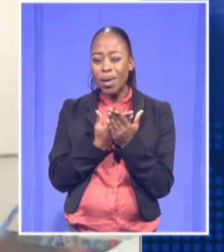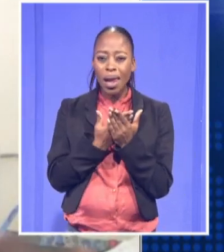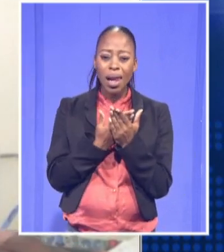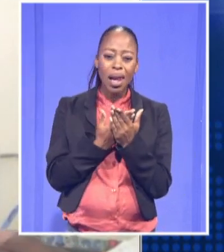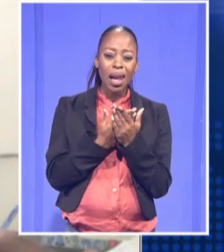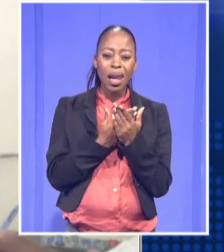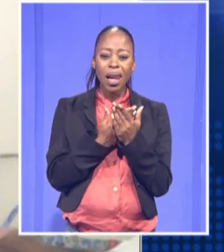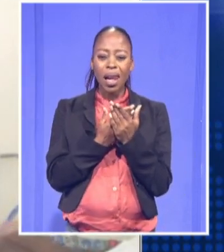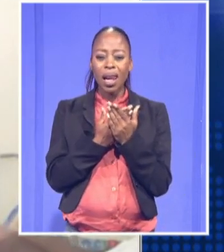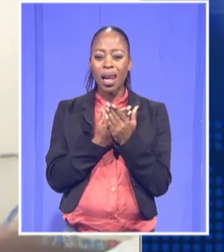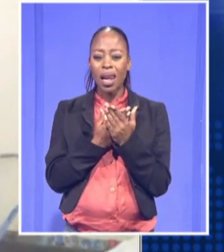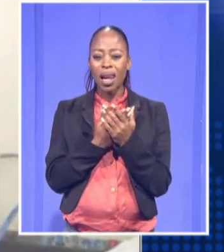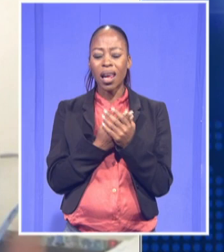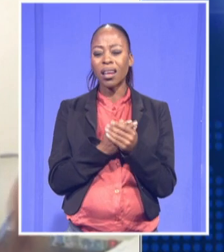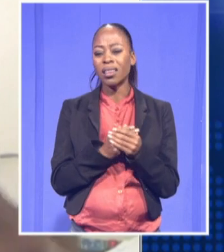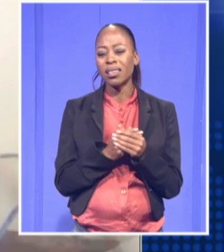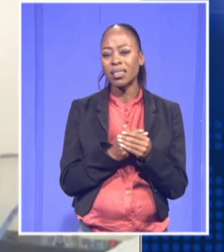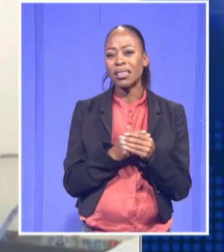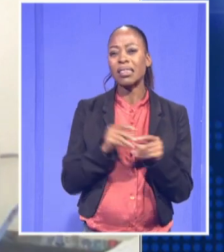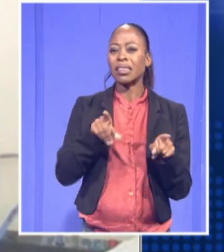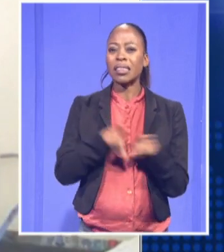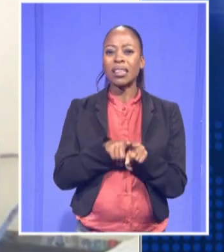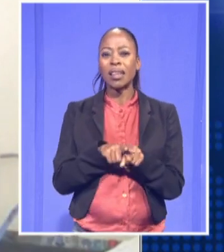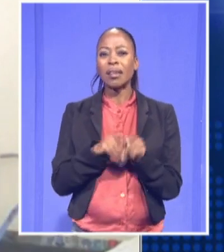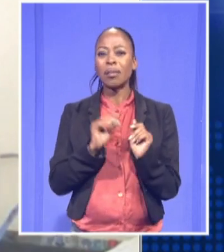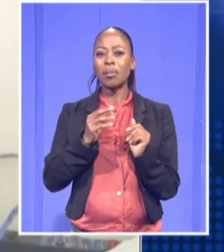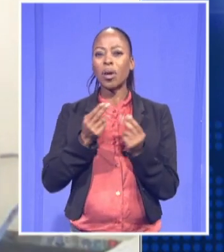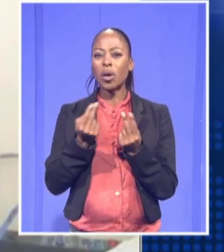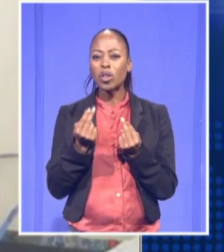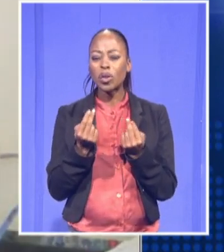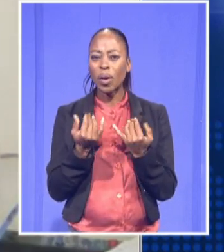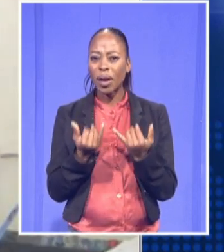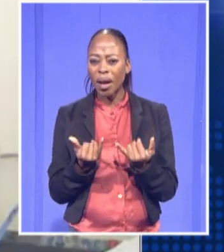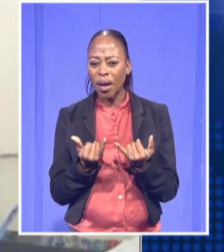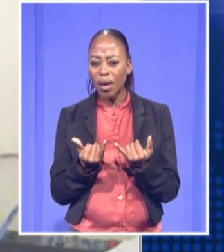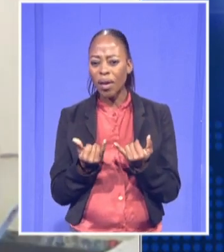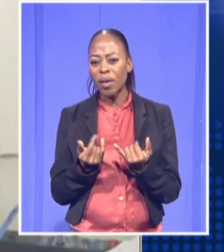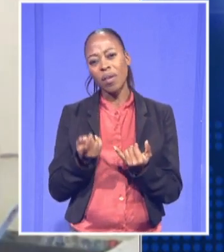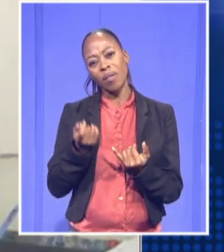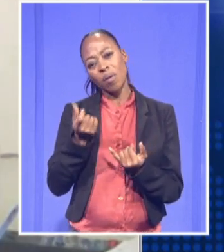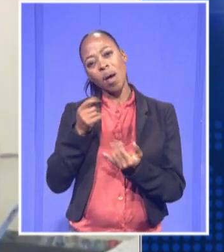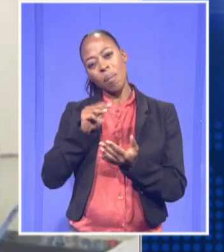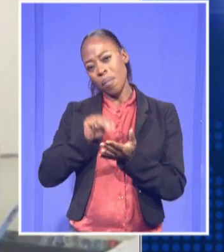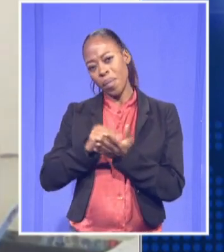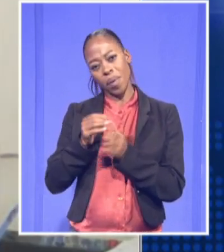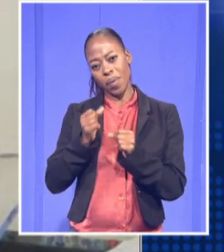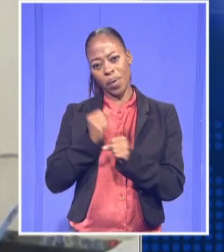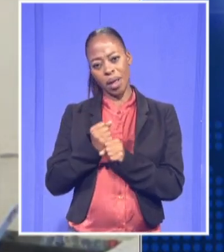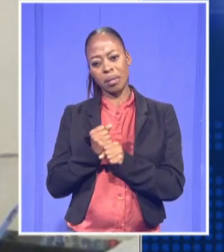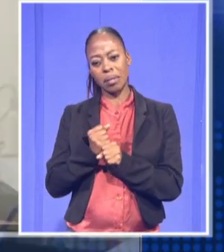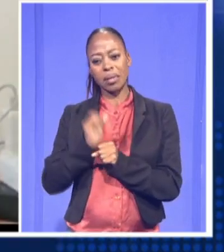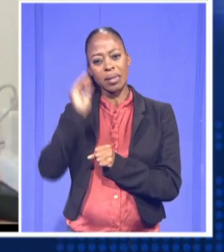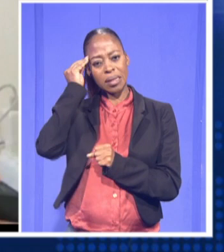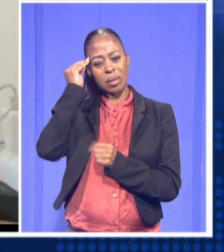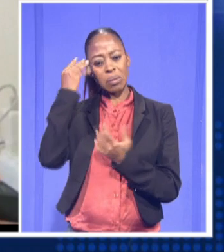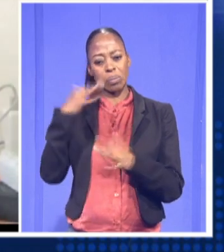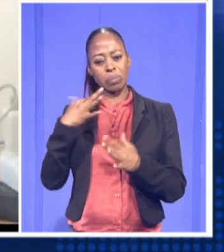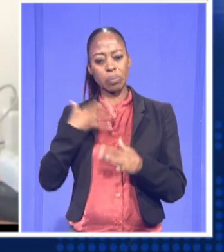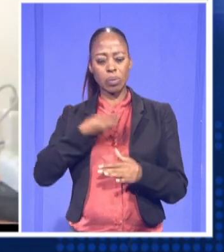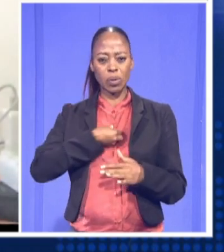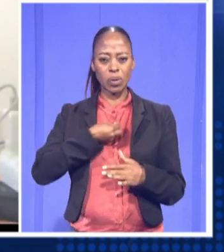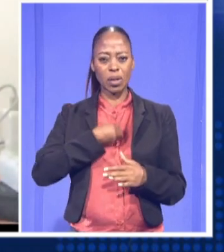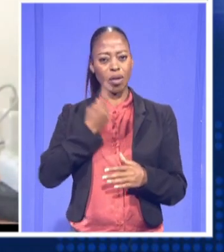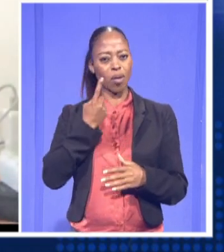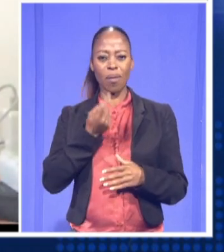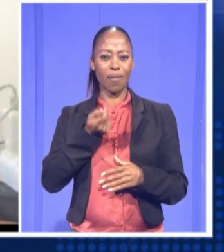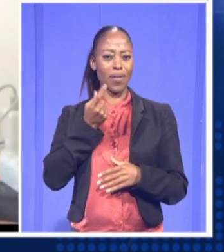you know, as young as we are talking now to a few million years. Okay. Well, that's interesting that some of our youngest stars are